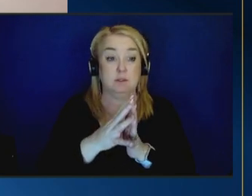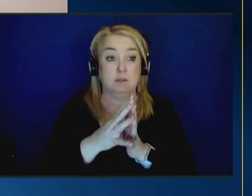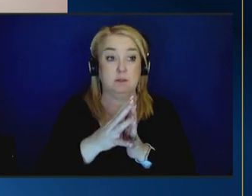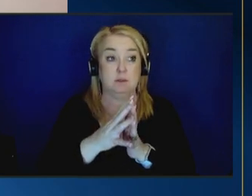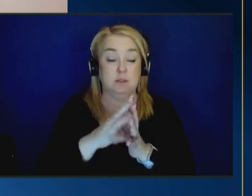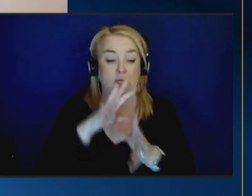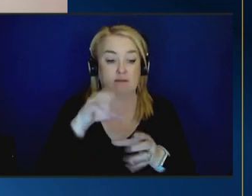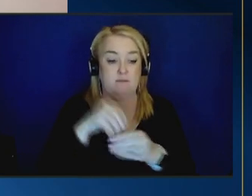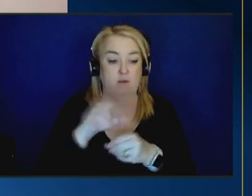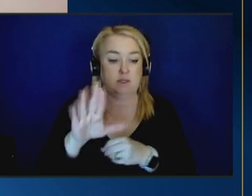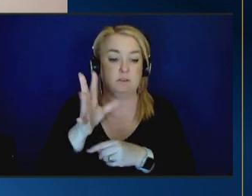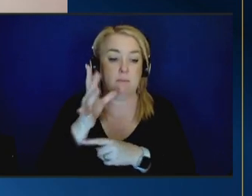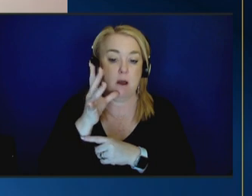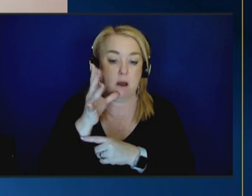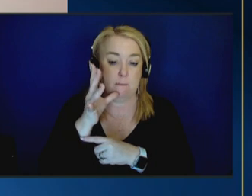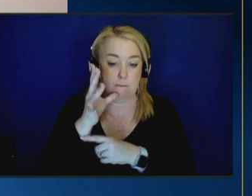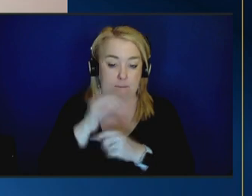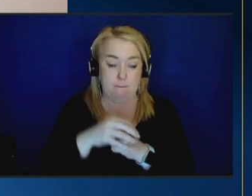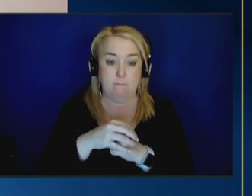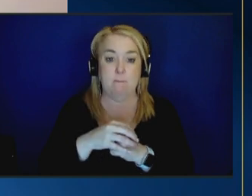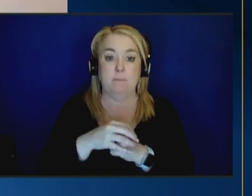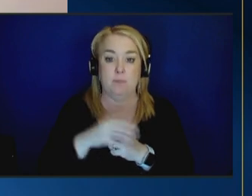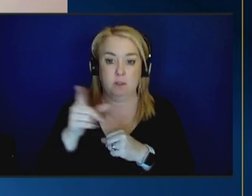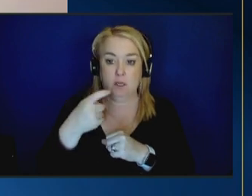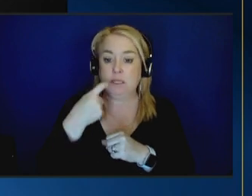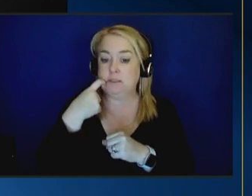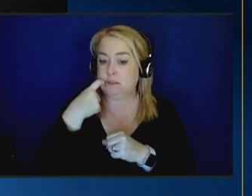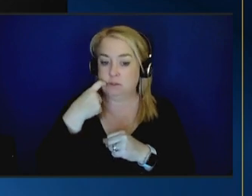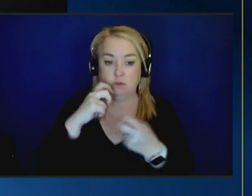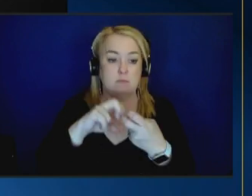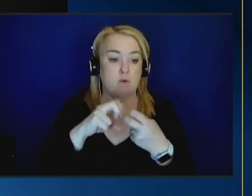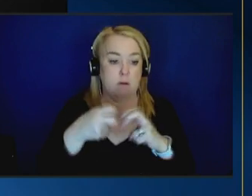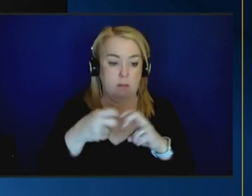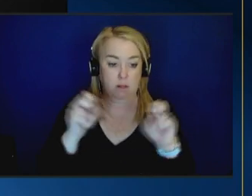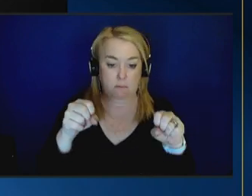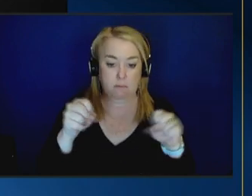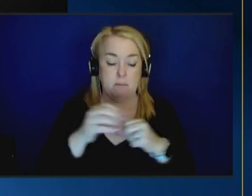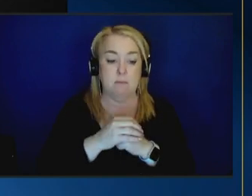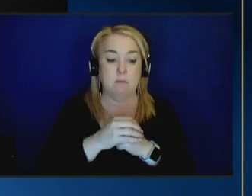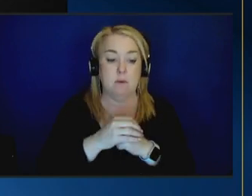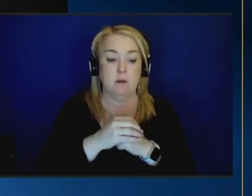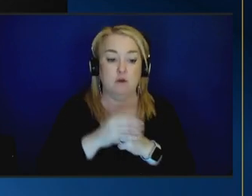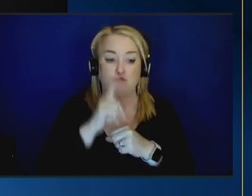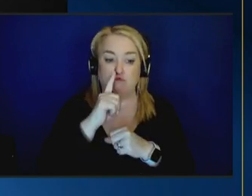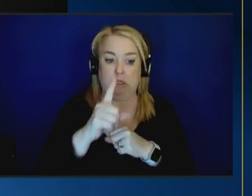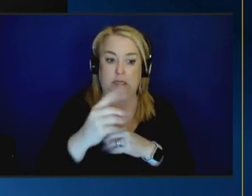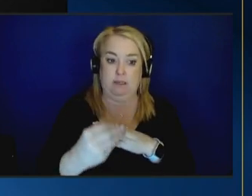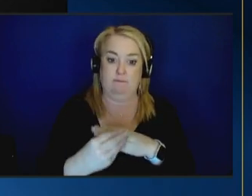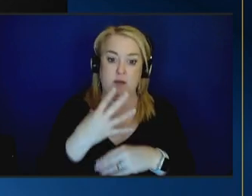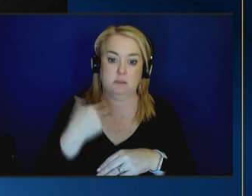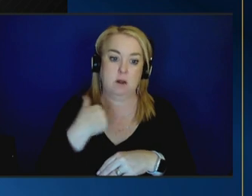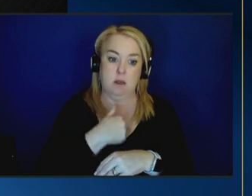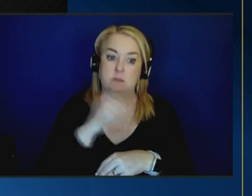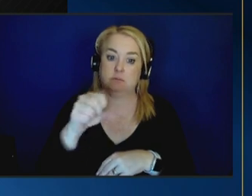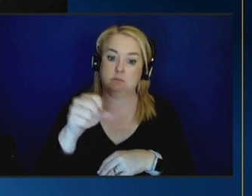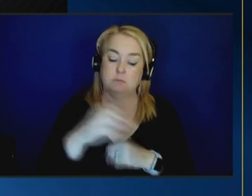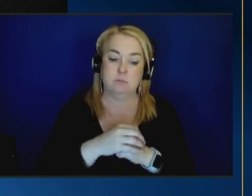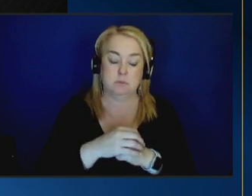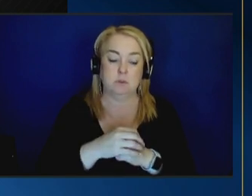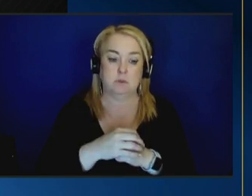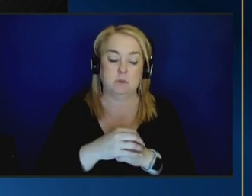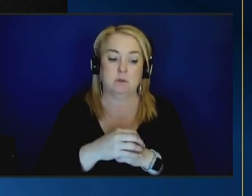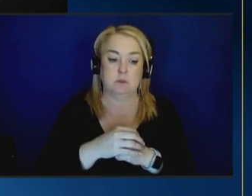his mom she had an addiction problem of course it really affected us a lot it affected